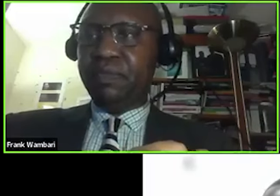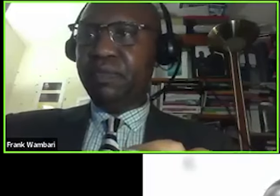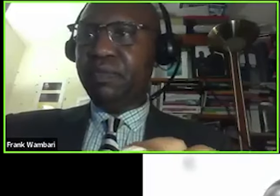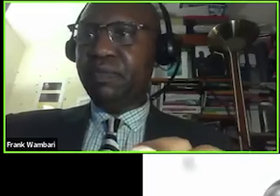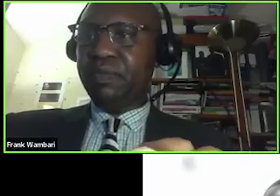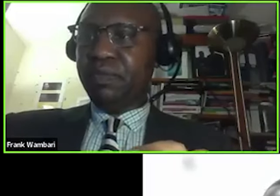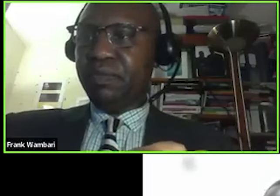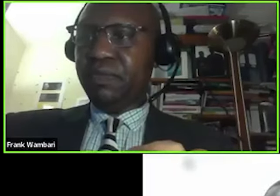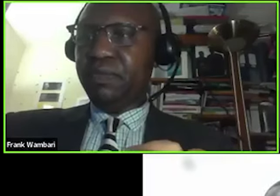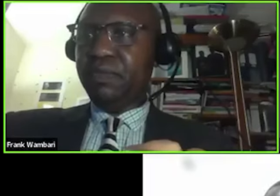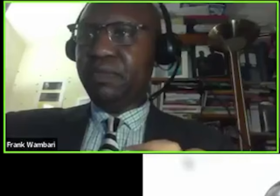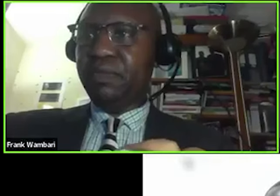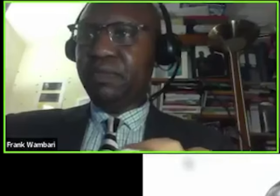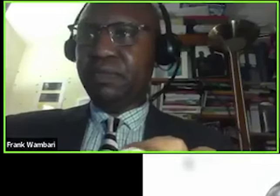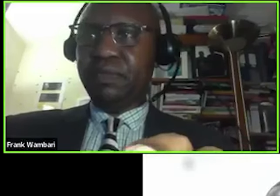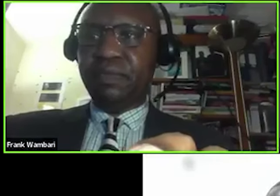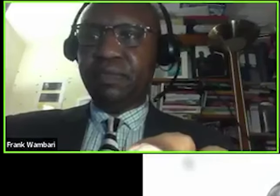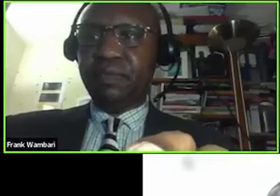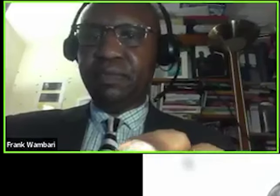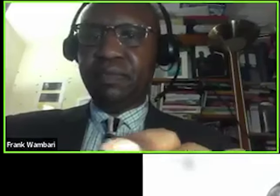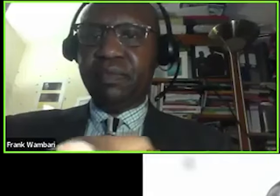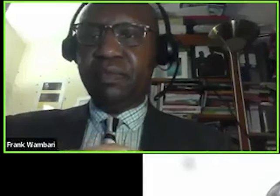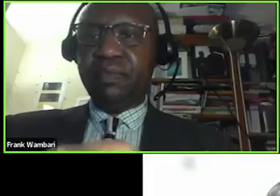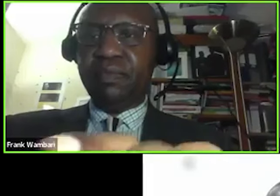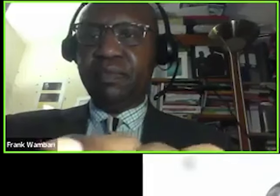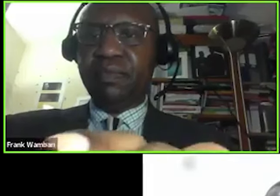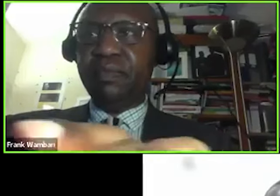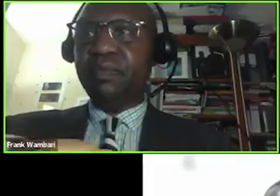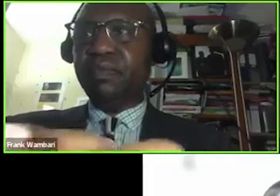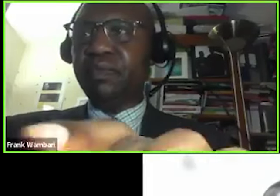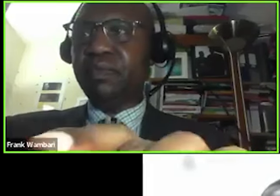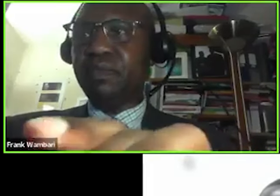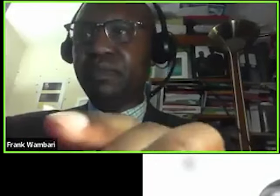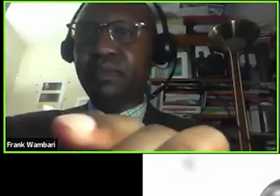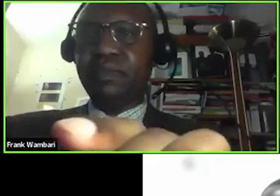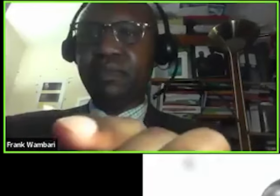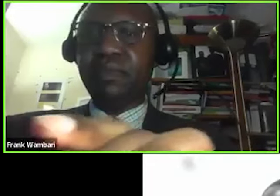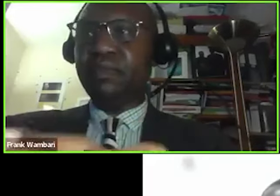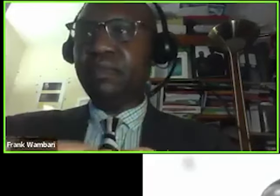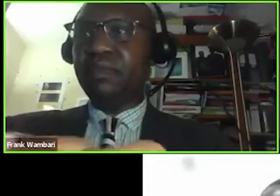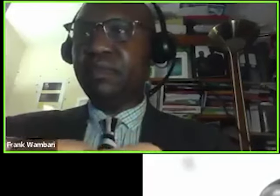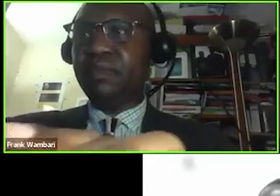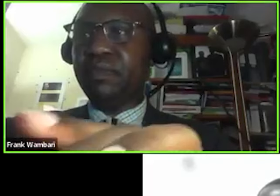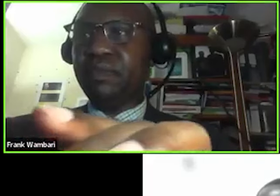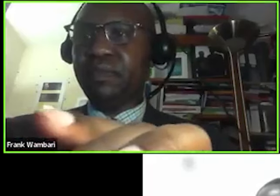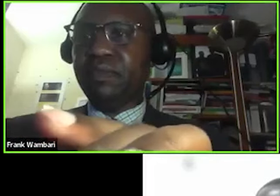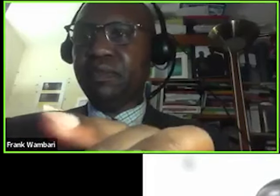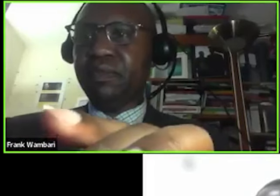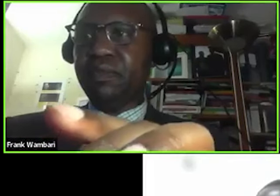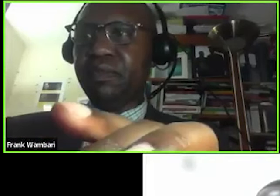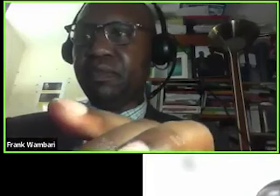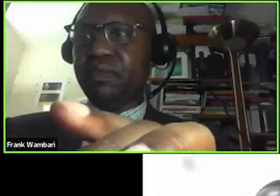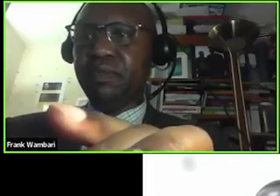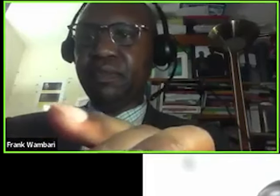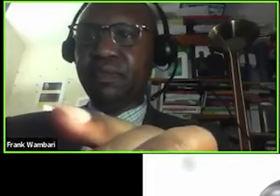um i hope this this session has been quite helpful uh for you to get we will upload the recording on our